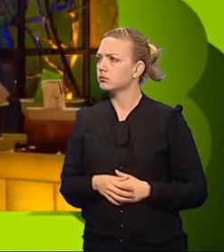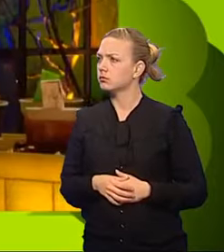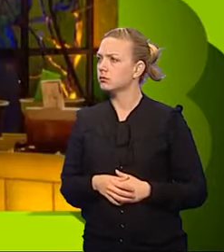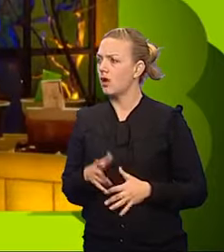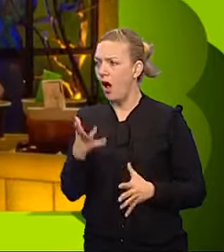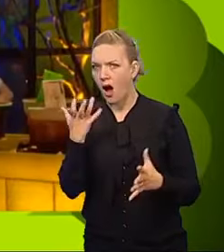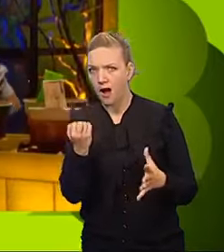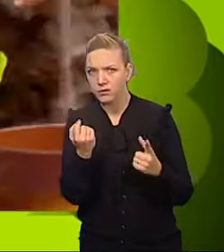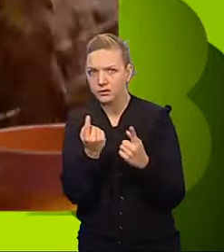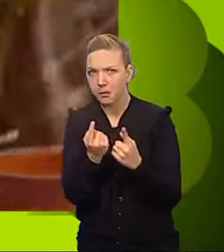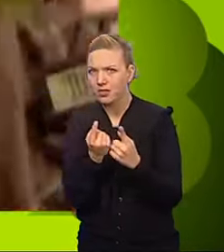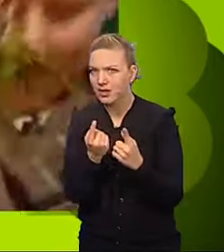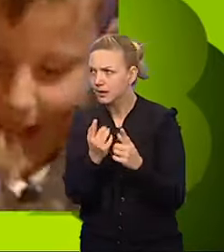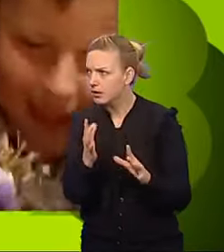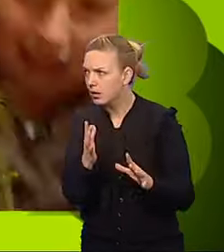like a...